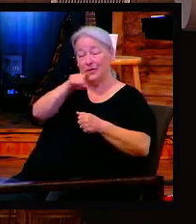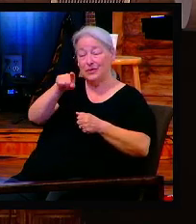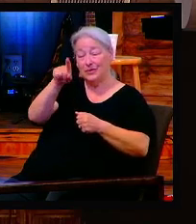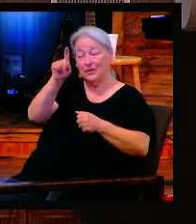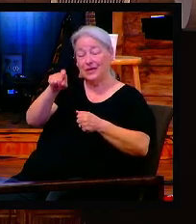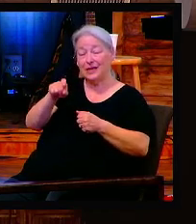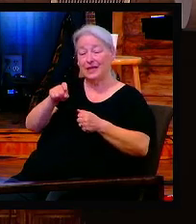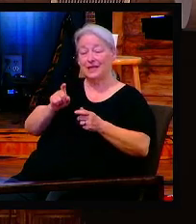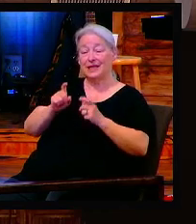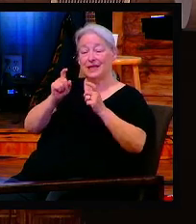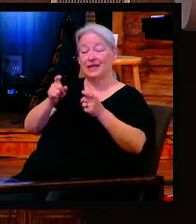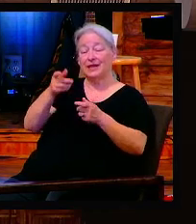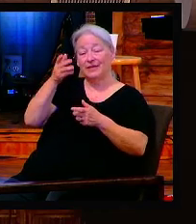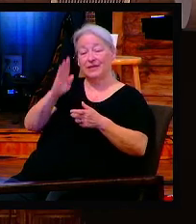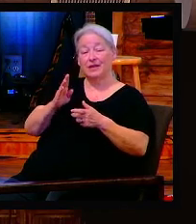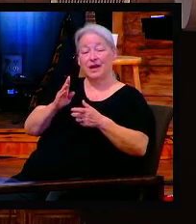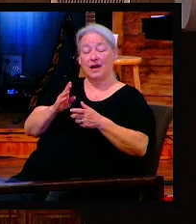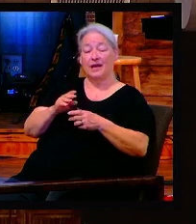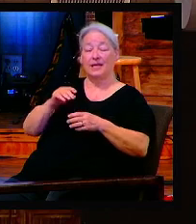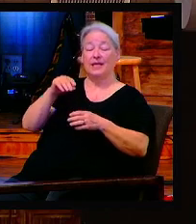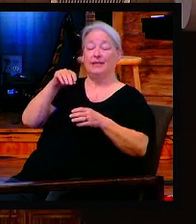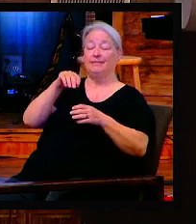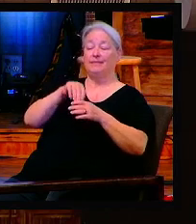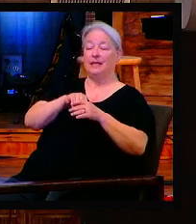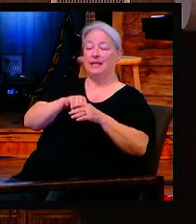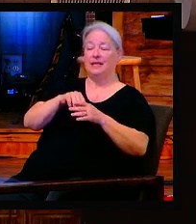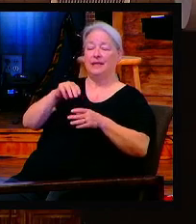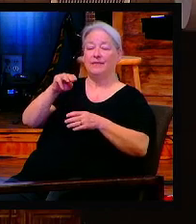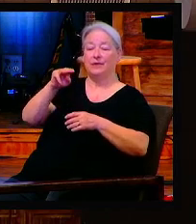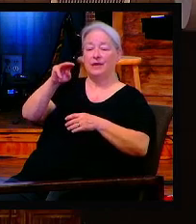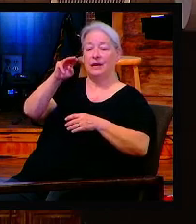In between Malachi and Matthew, how many years of silence?